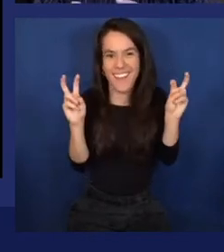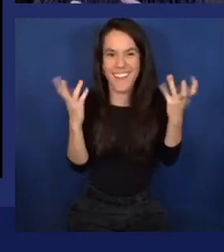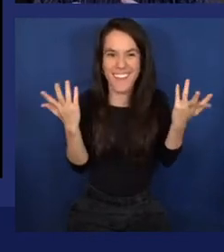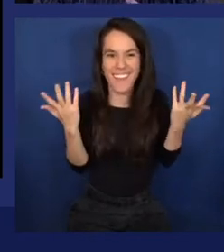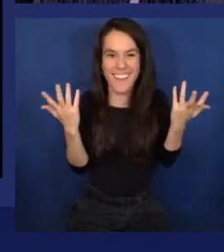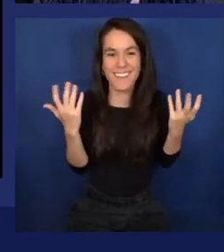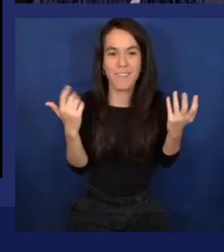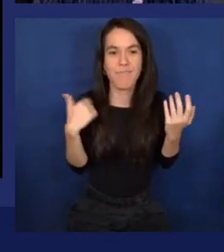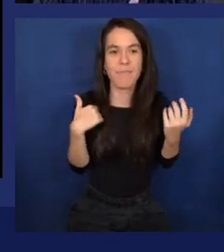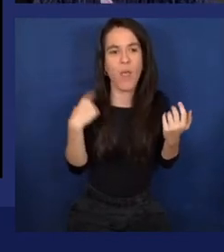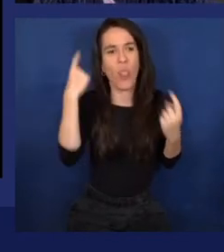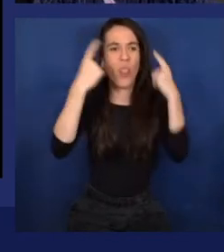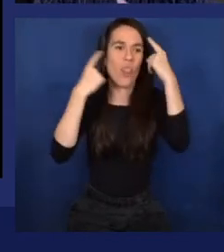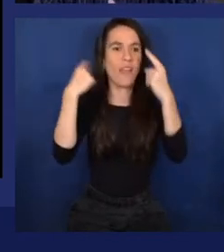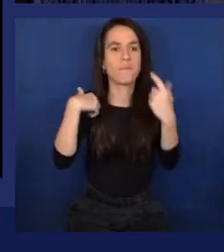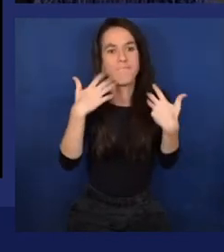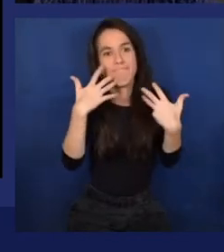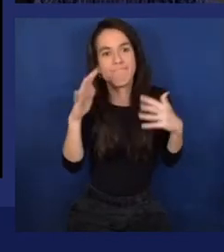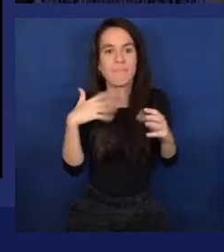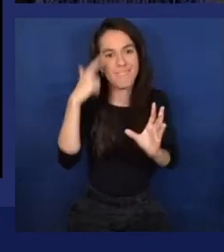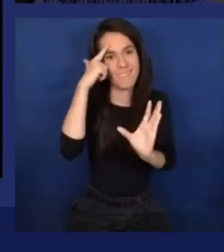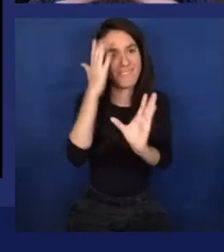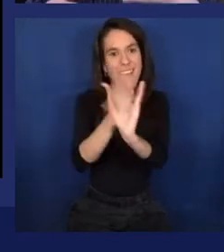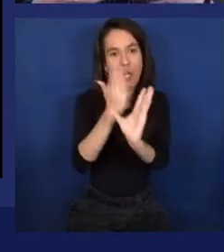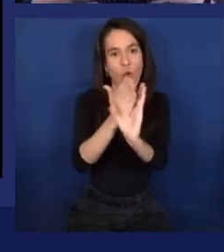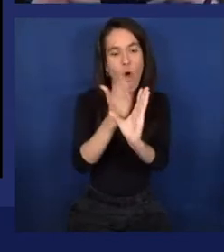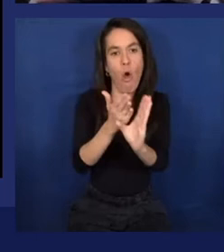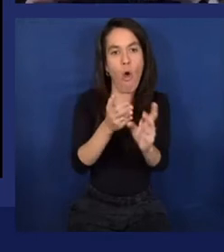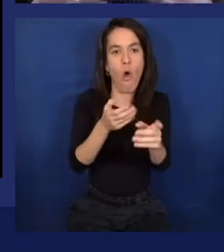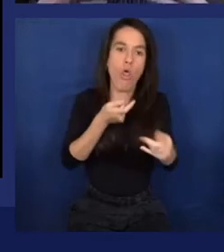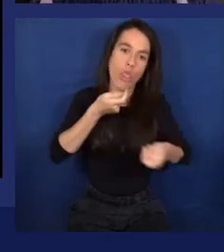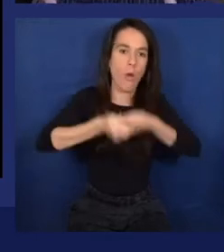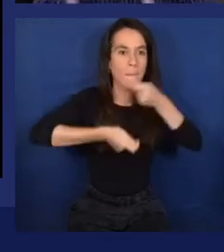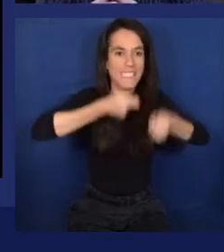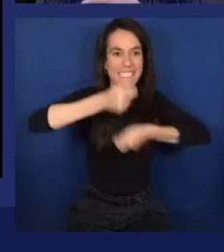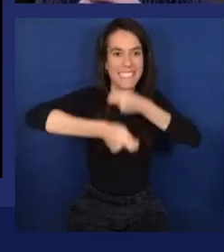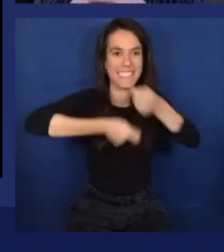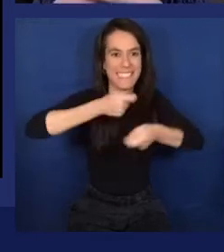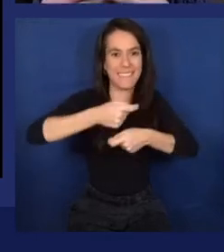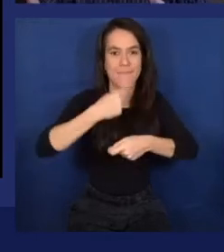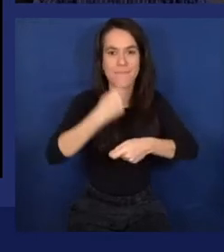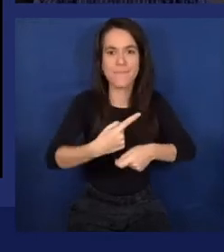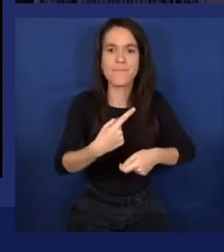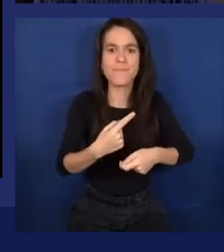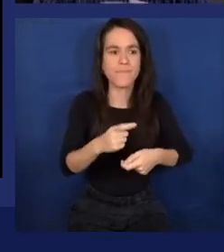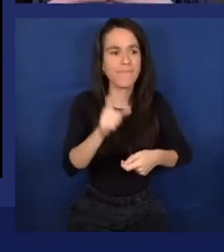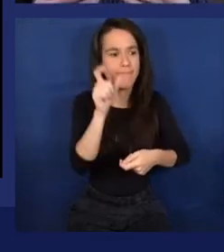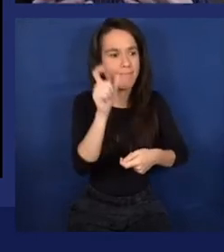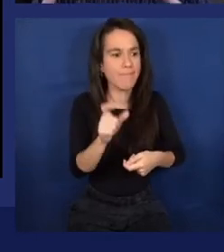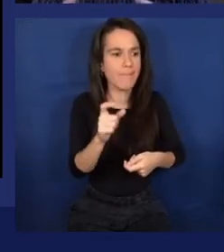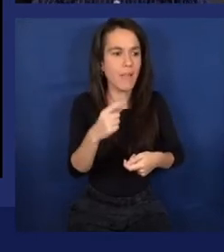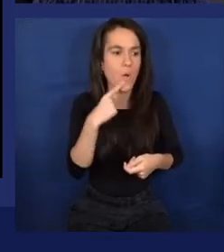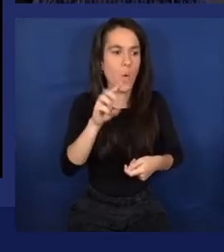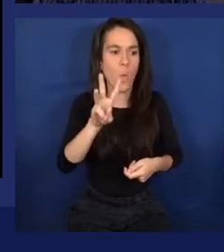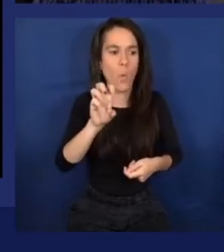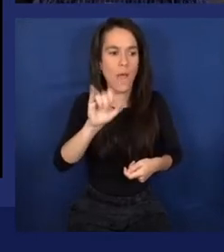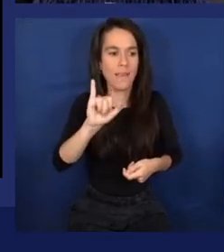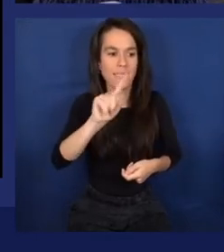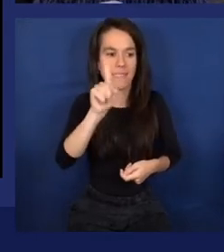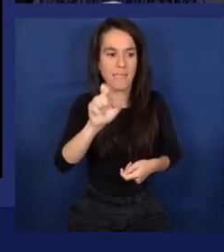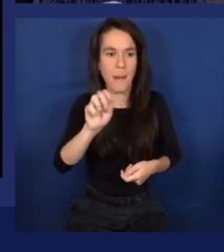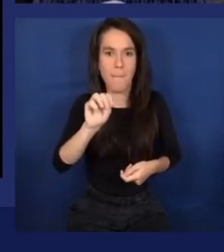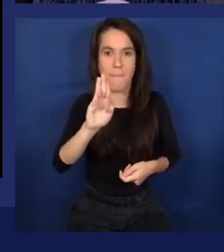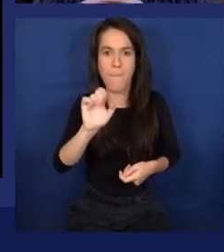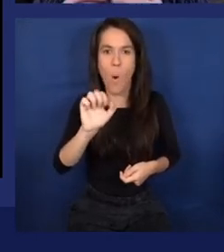This is after a psychotherapist by the name of Carl Rogers, who was famous for sort of parroting back what the patient said to get them to explore it